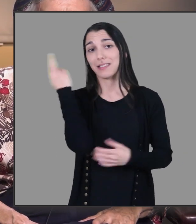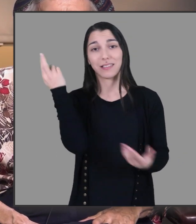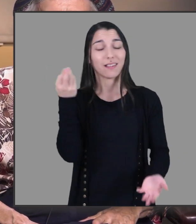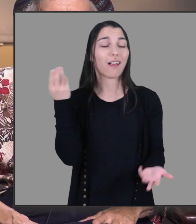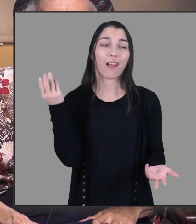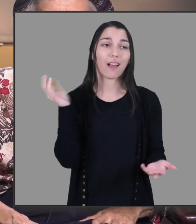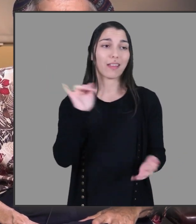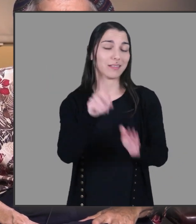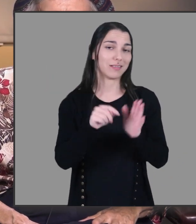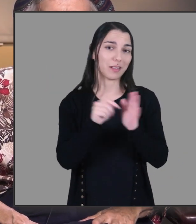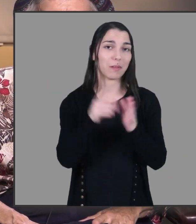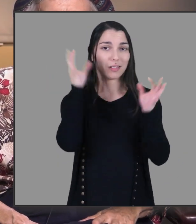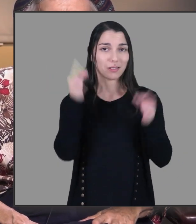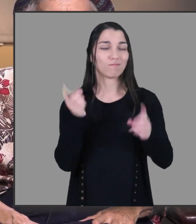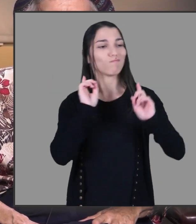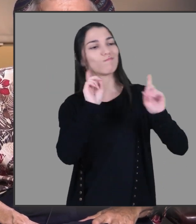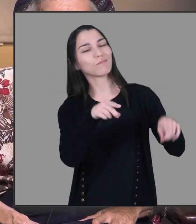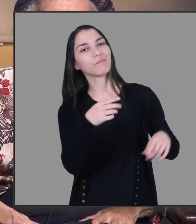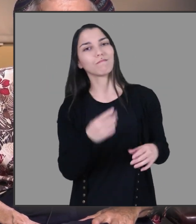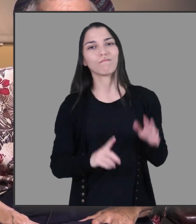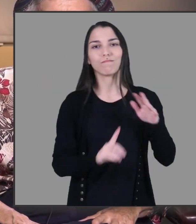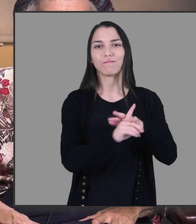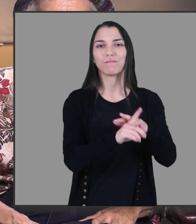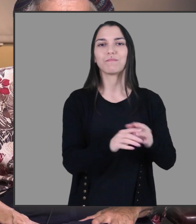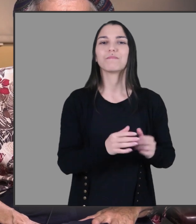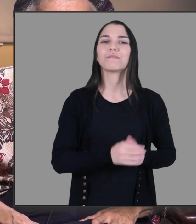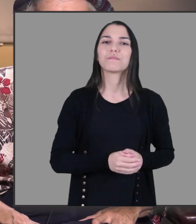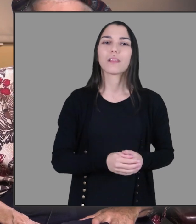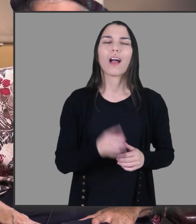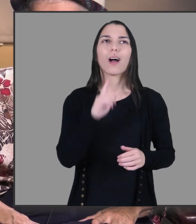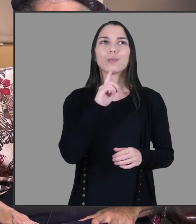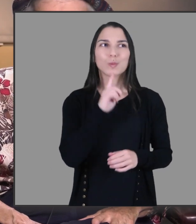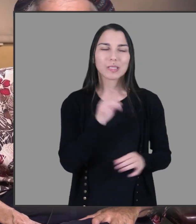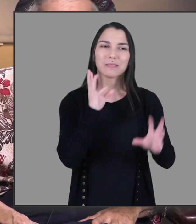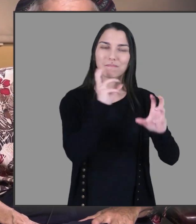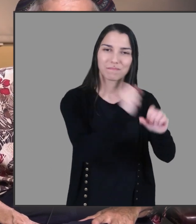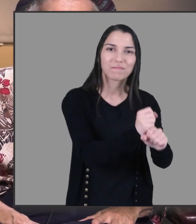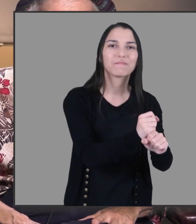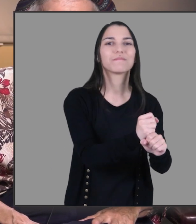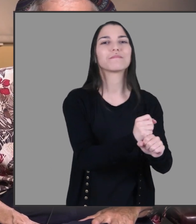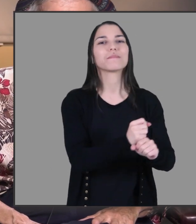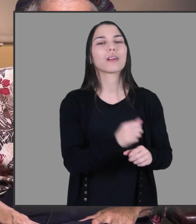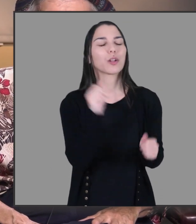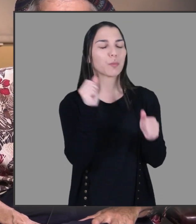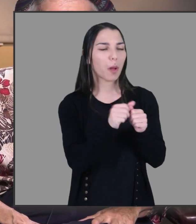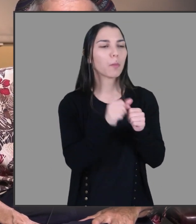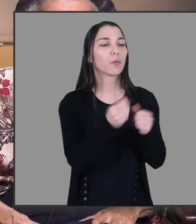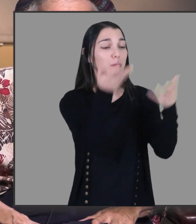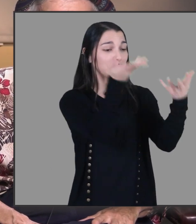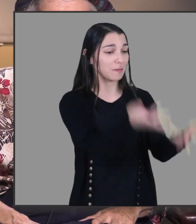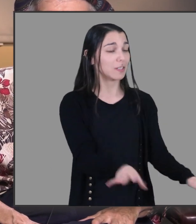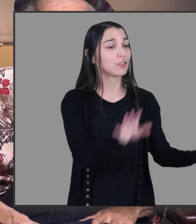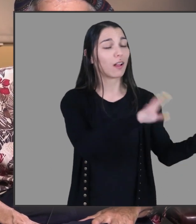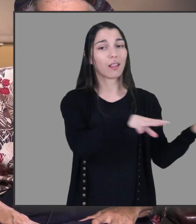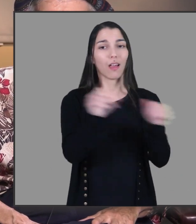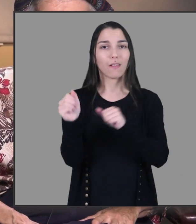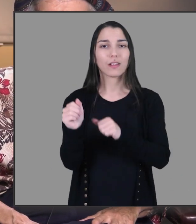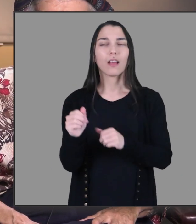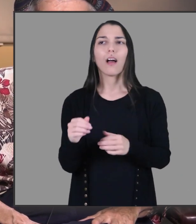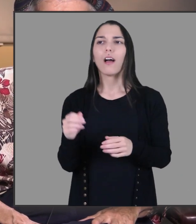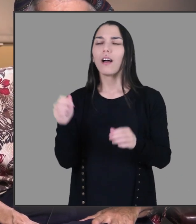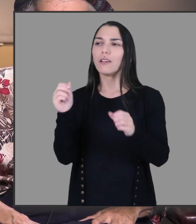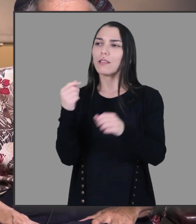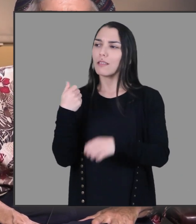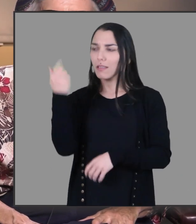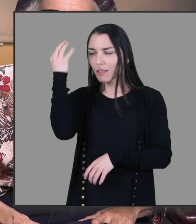reason, at the time, I decided to go to it. And I was very interested. And I remember walking out and thinking, these people